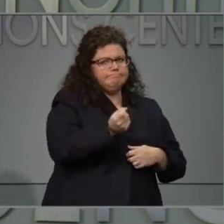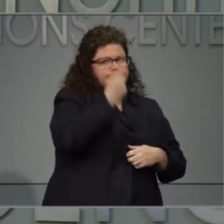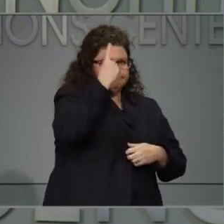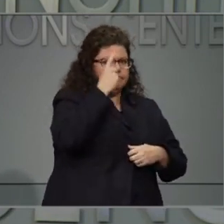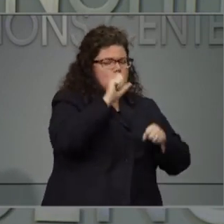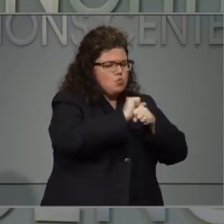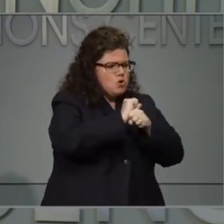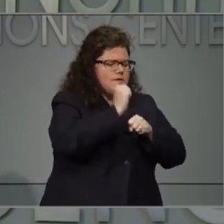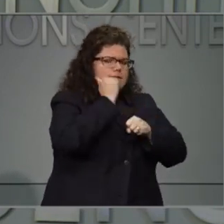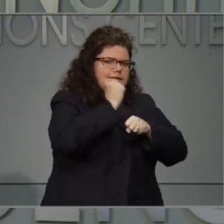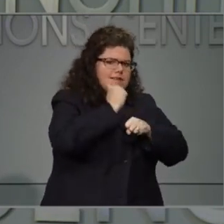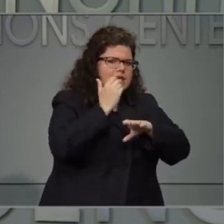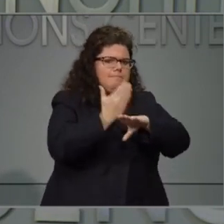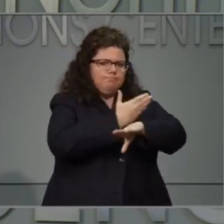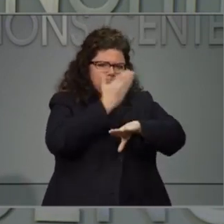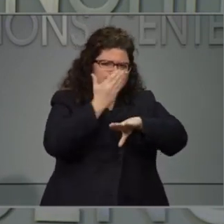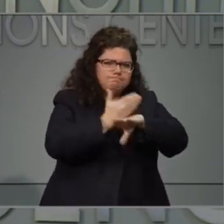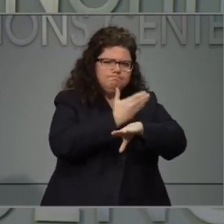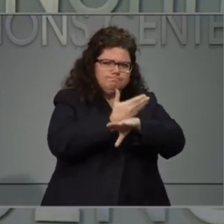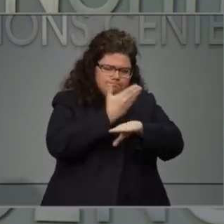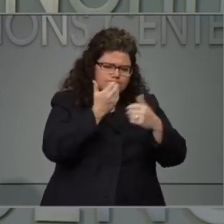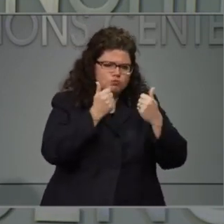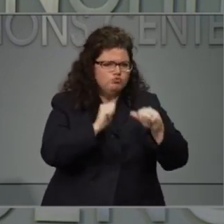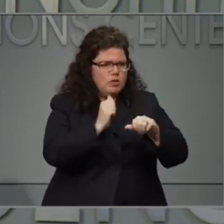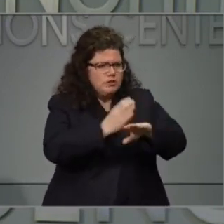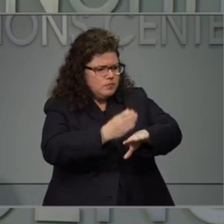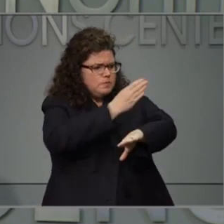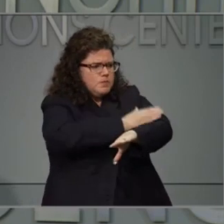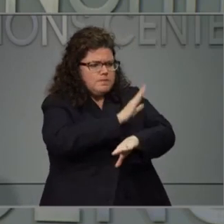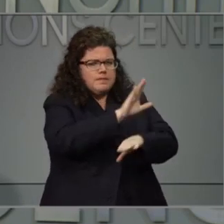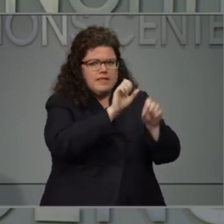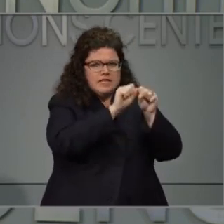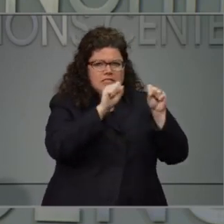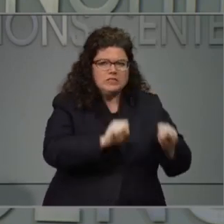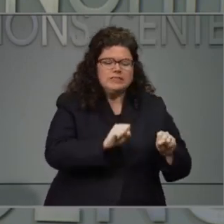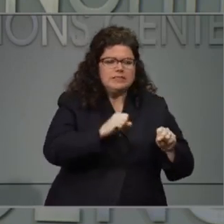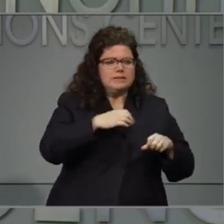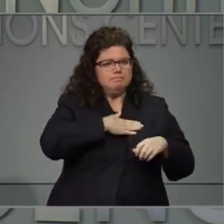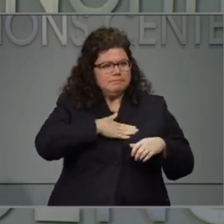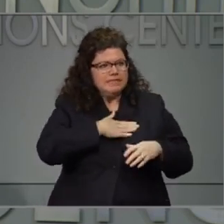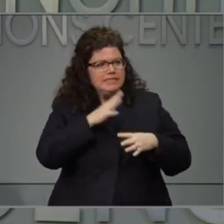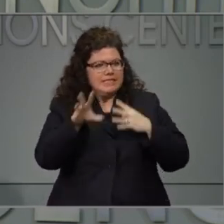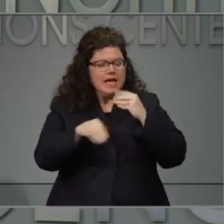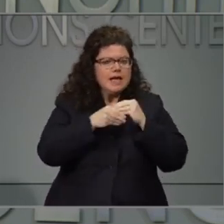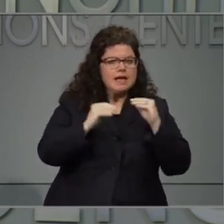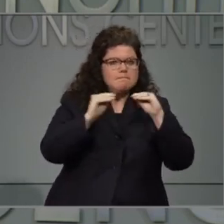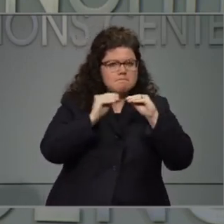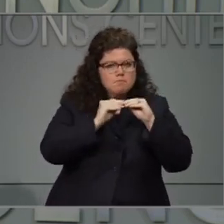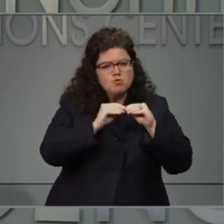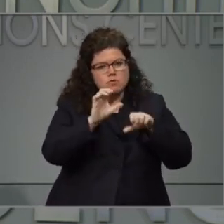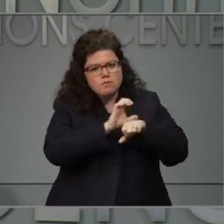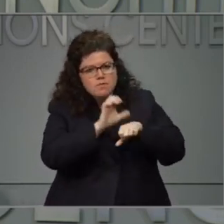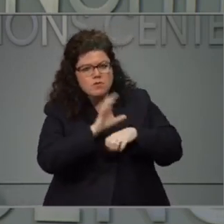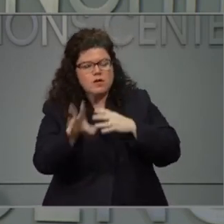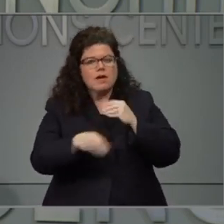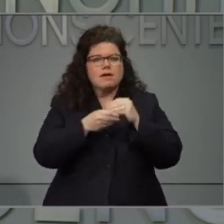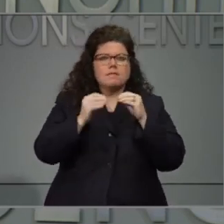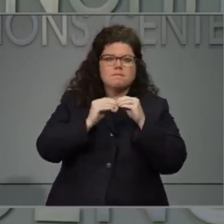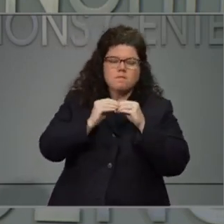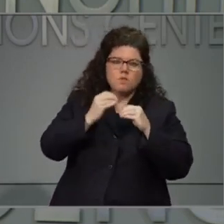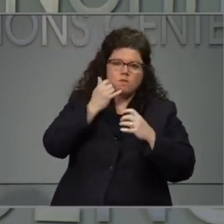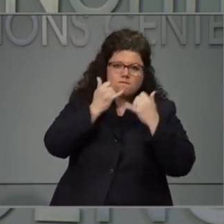a daily basis to do everything that they can to open up their portals as much as they possibly can.